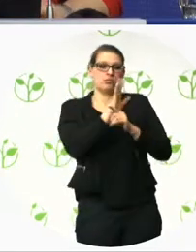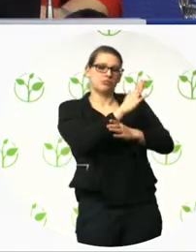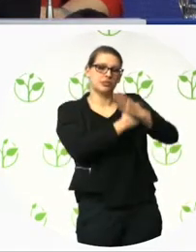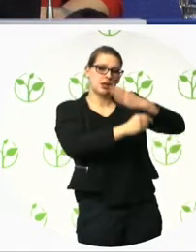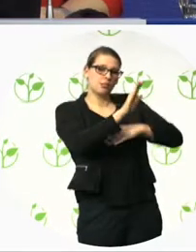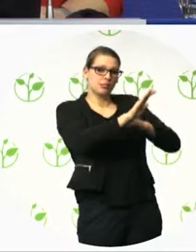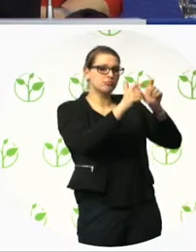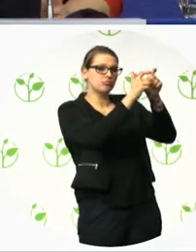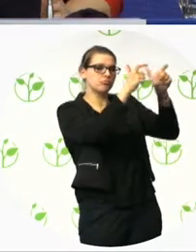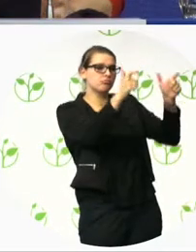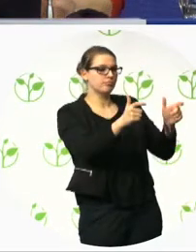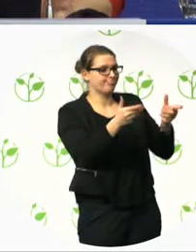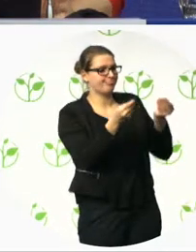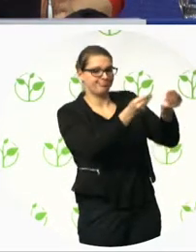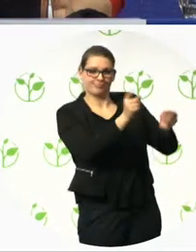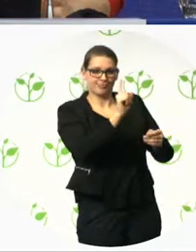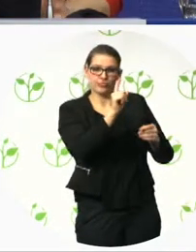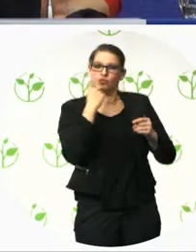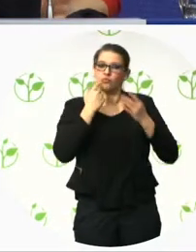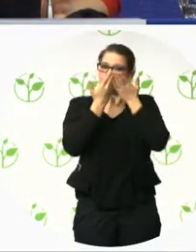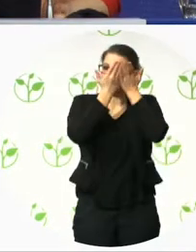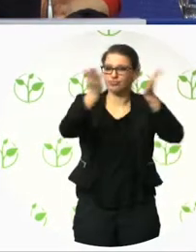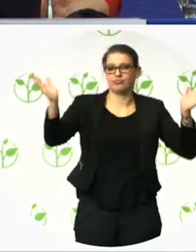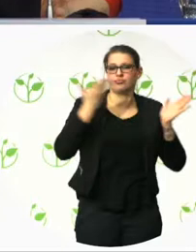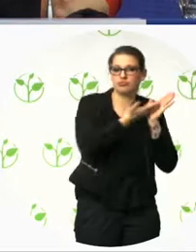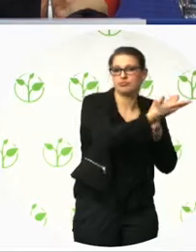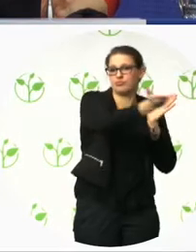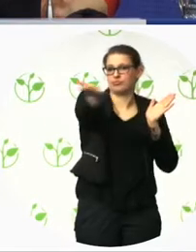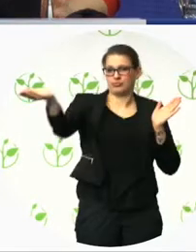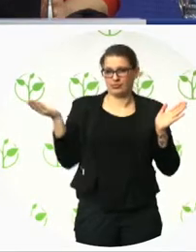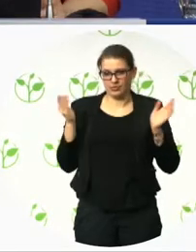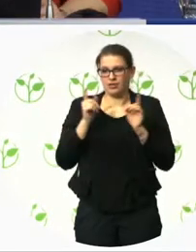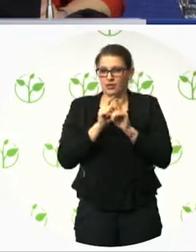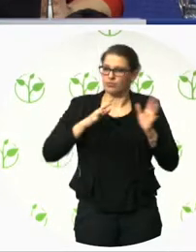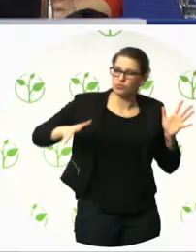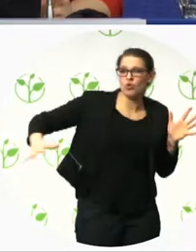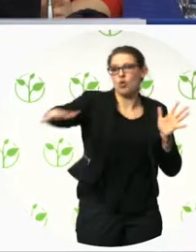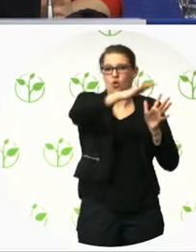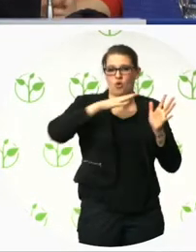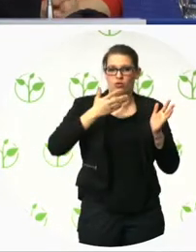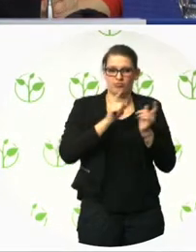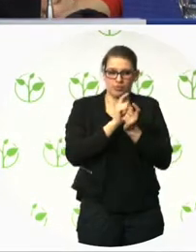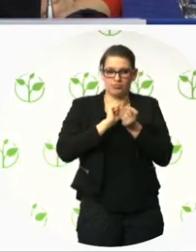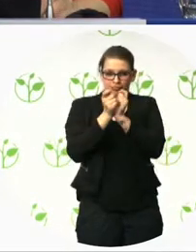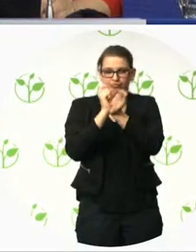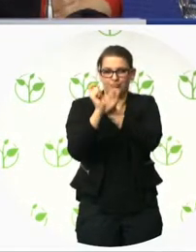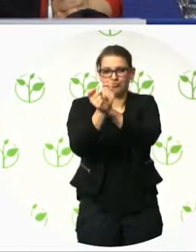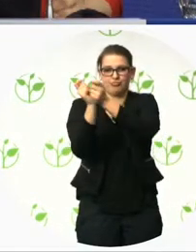It involves a network of employees. They exchange